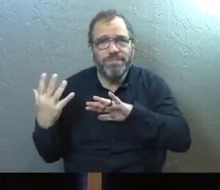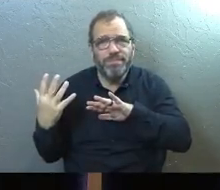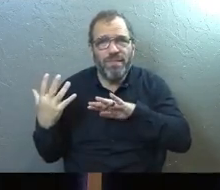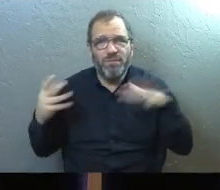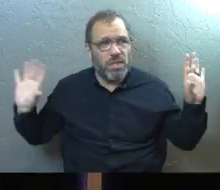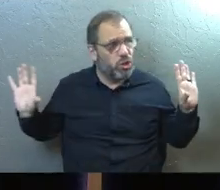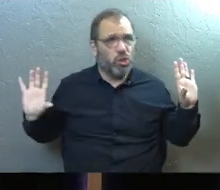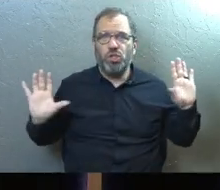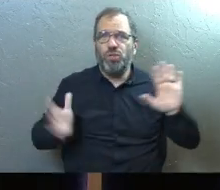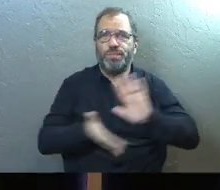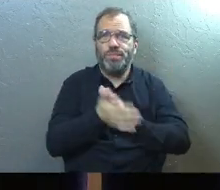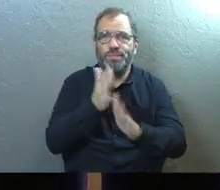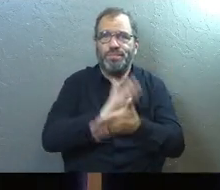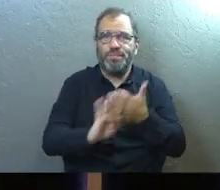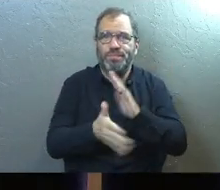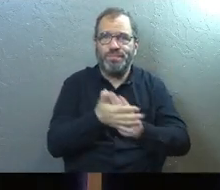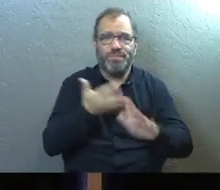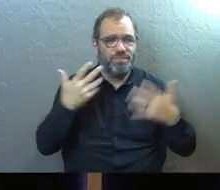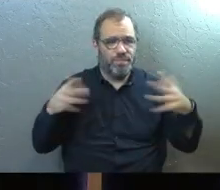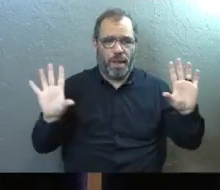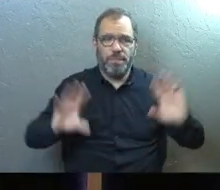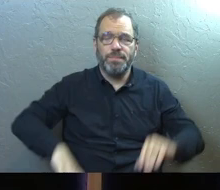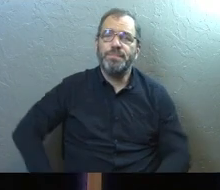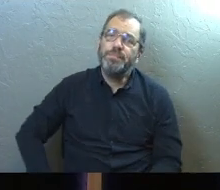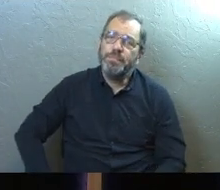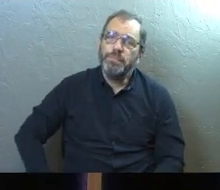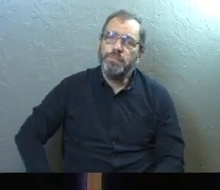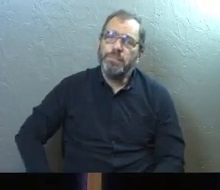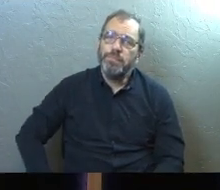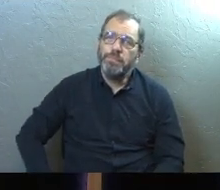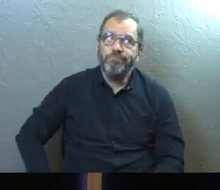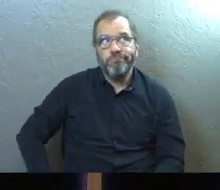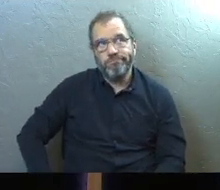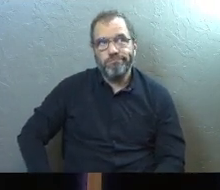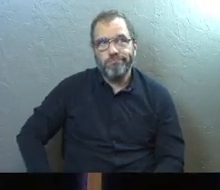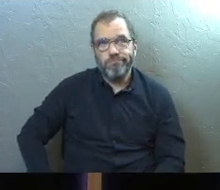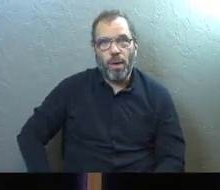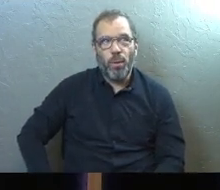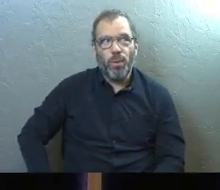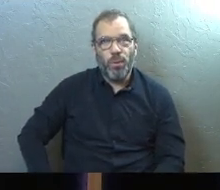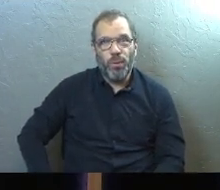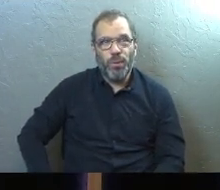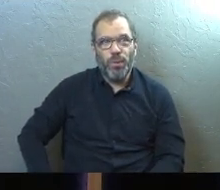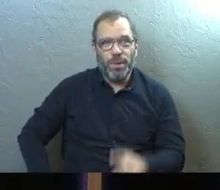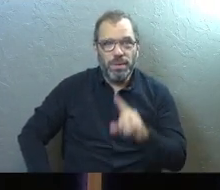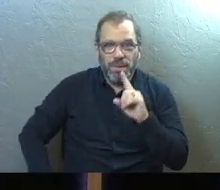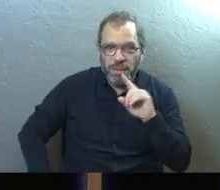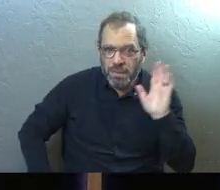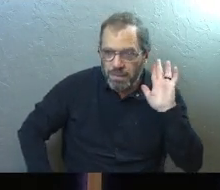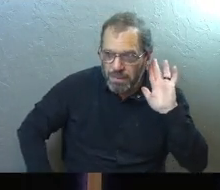bam, it's over. It's done. You're getting real quiet now.